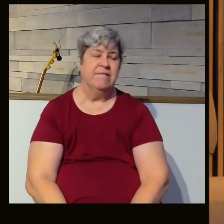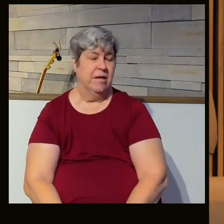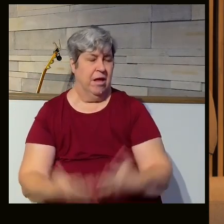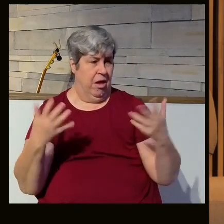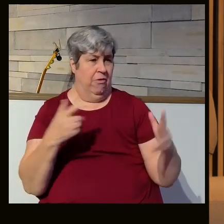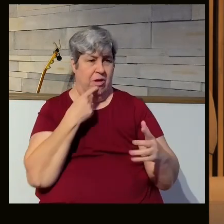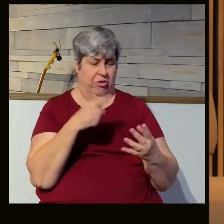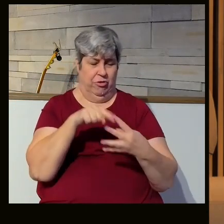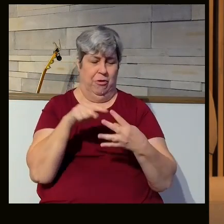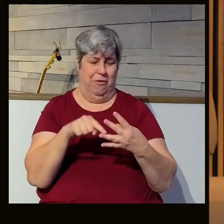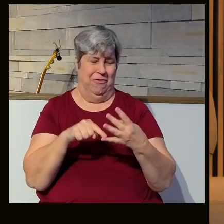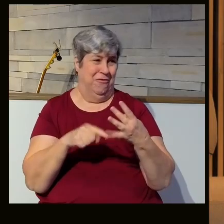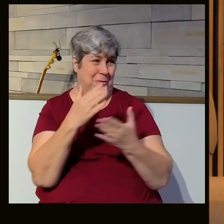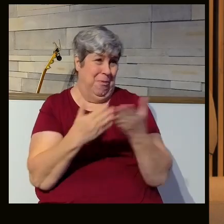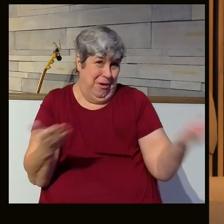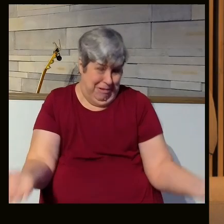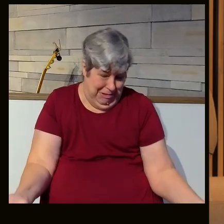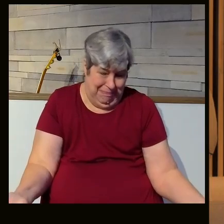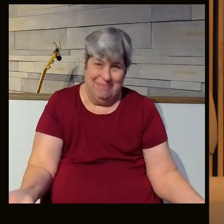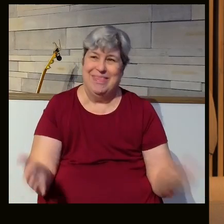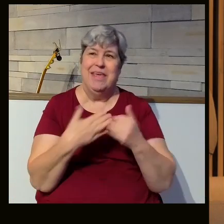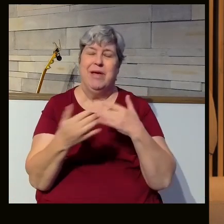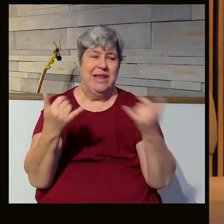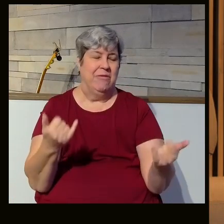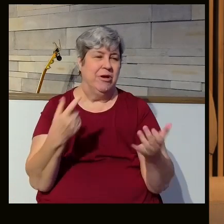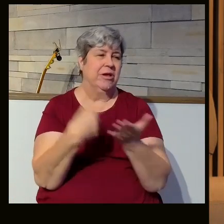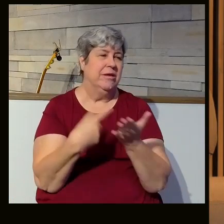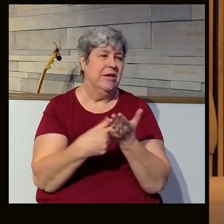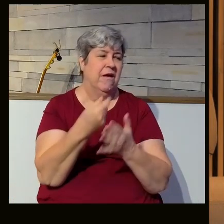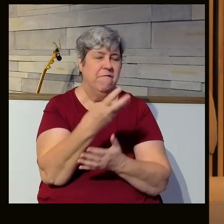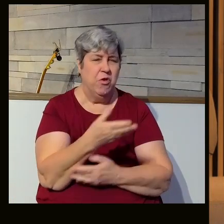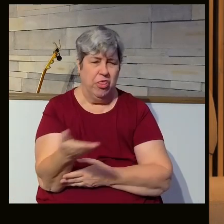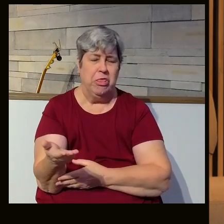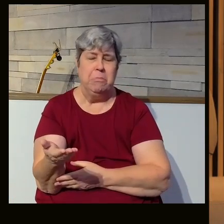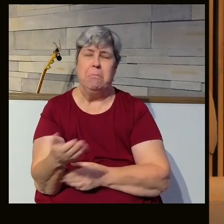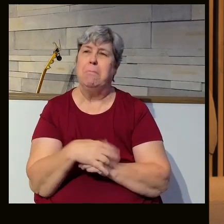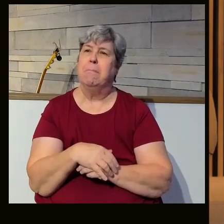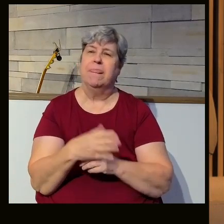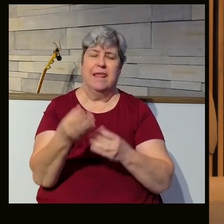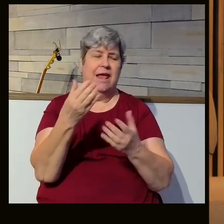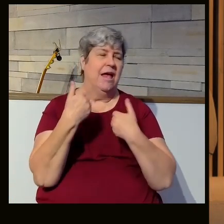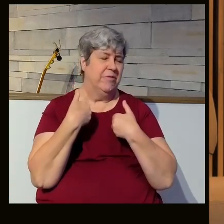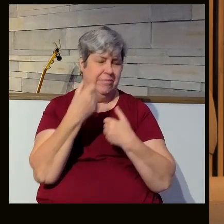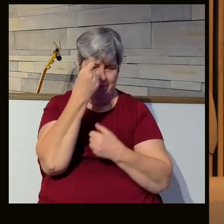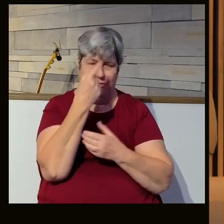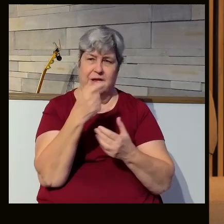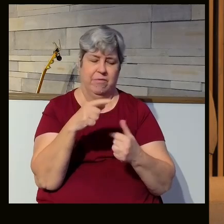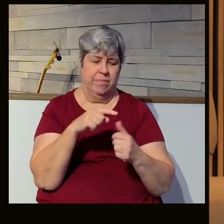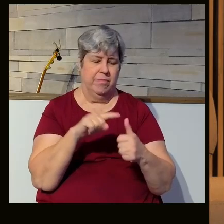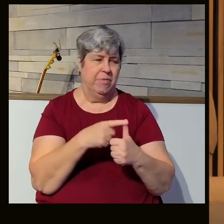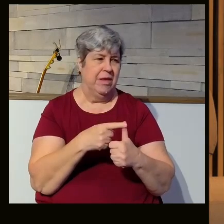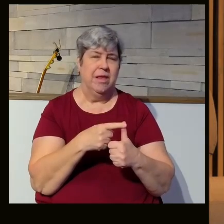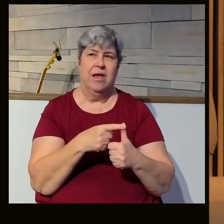I've already given you four points of my application. So right now, what we're going to do is just simply walk through a couple of points that gives us the setting. And we're going to begin by